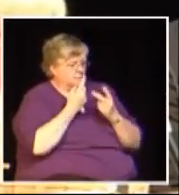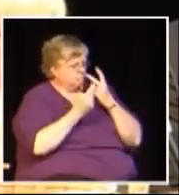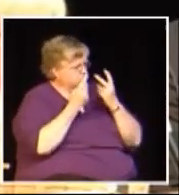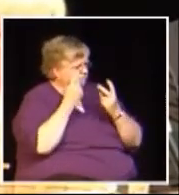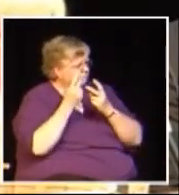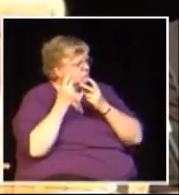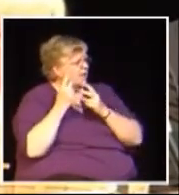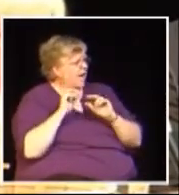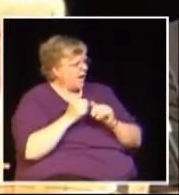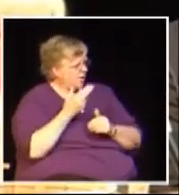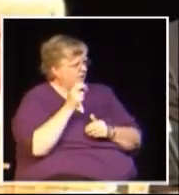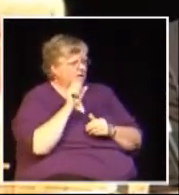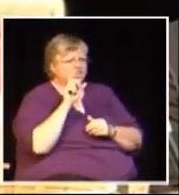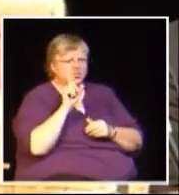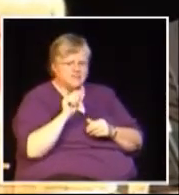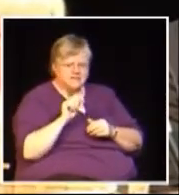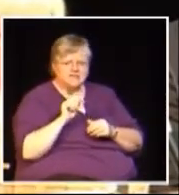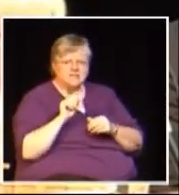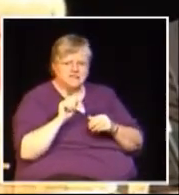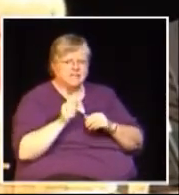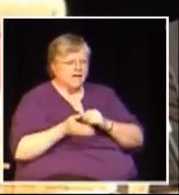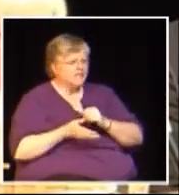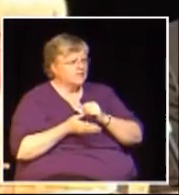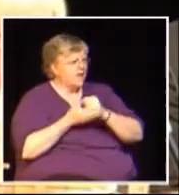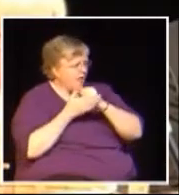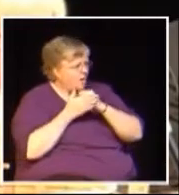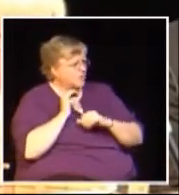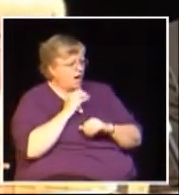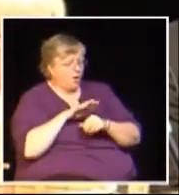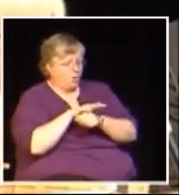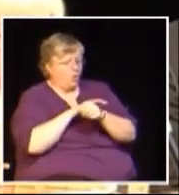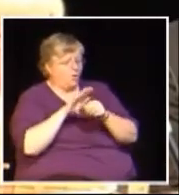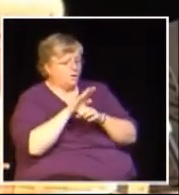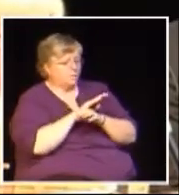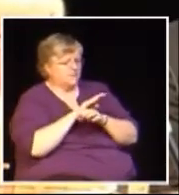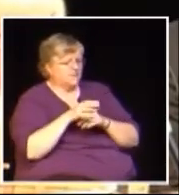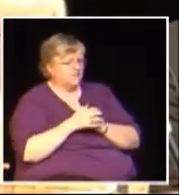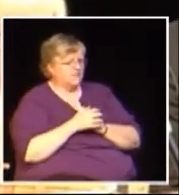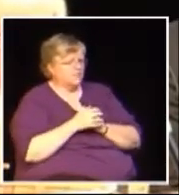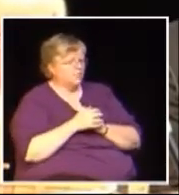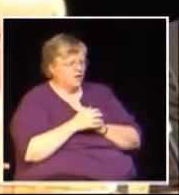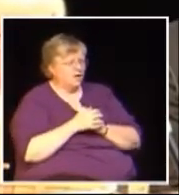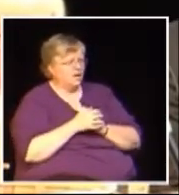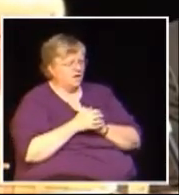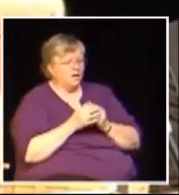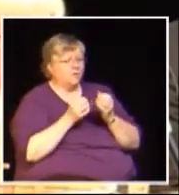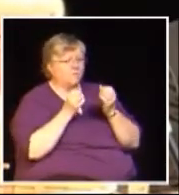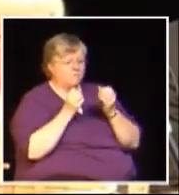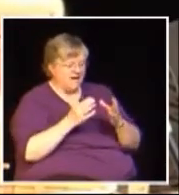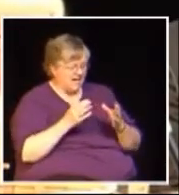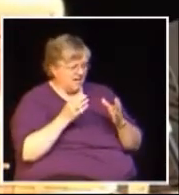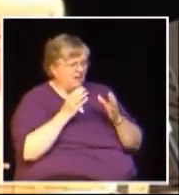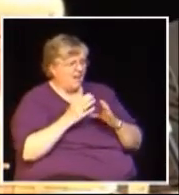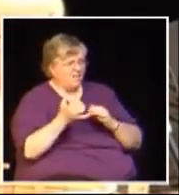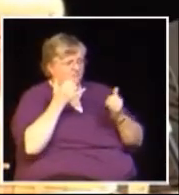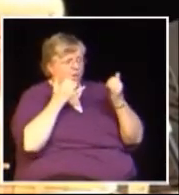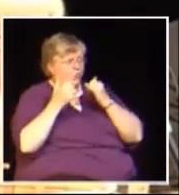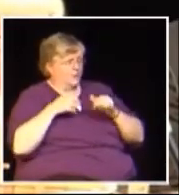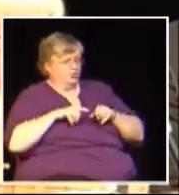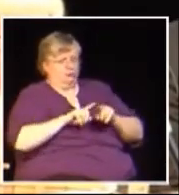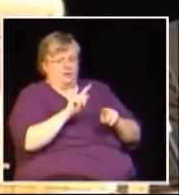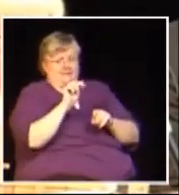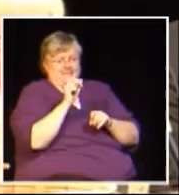get to see firsthand how the HST has impacted our local businesses. I can't tell you how many